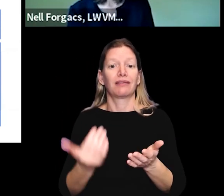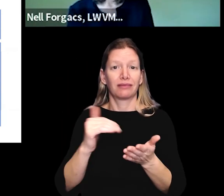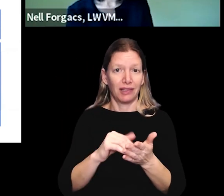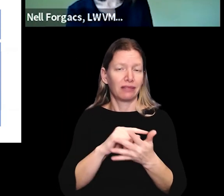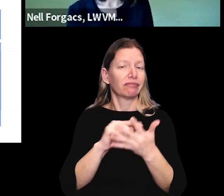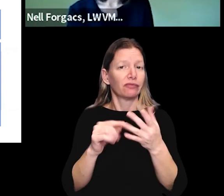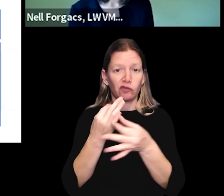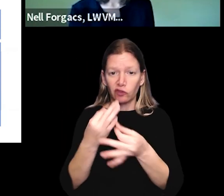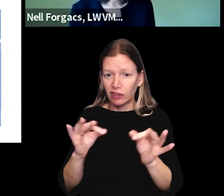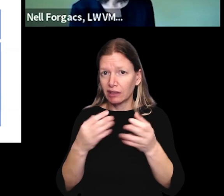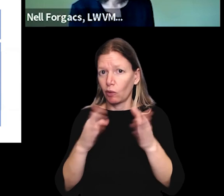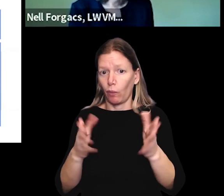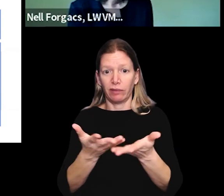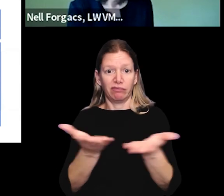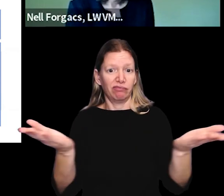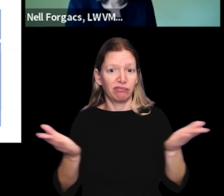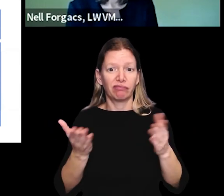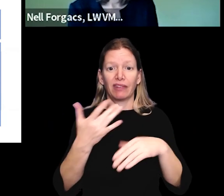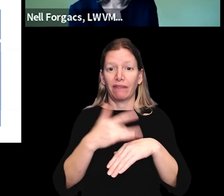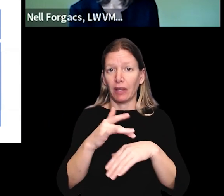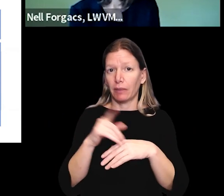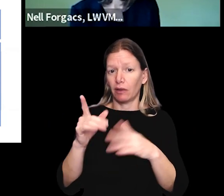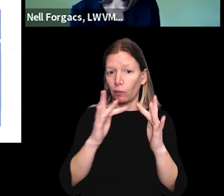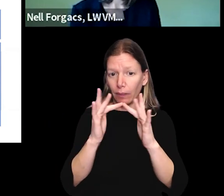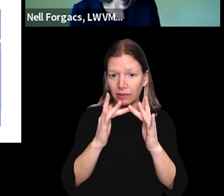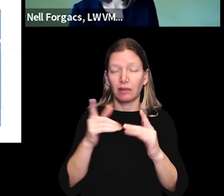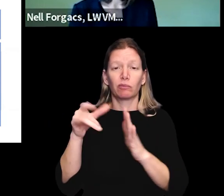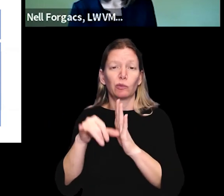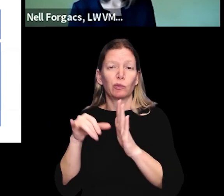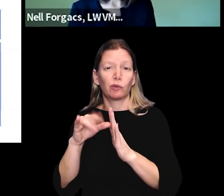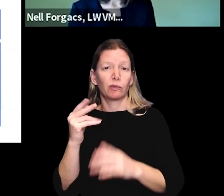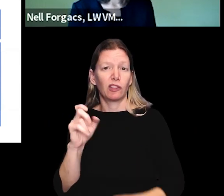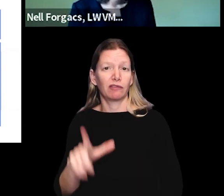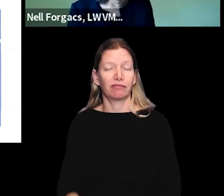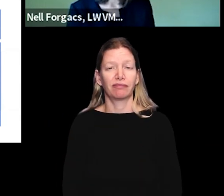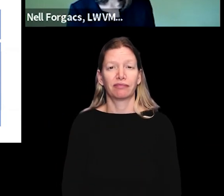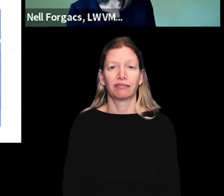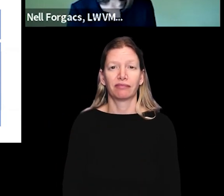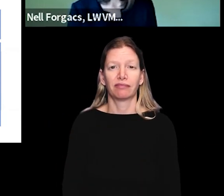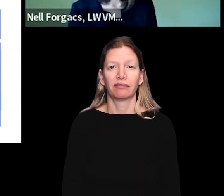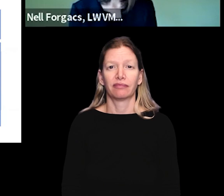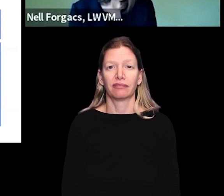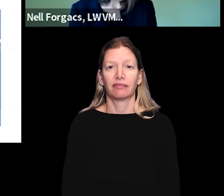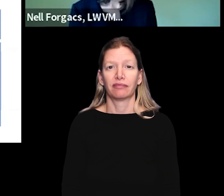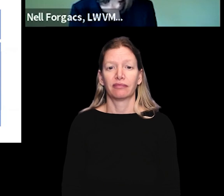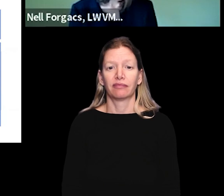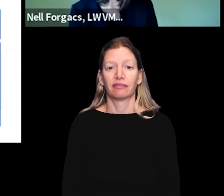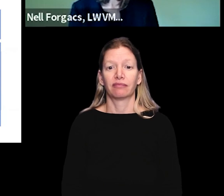Again, those would be free and open to the public and available on our website or on our YouTube channel.